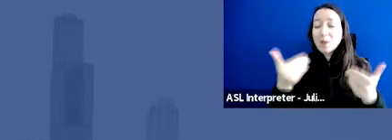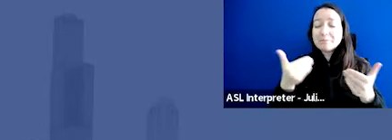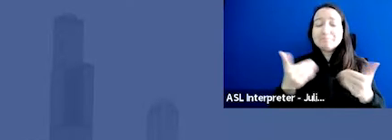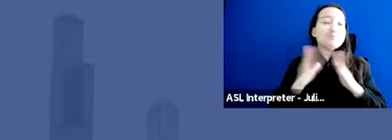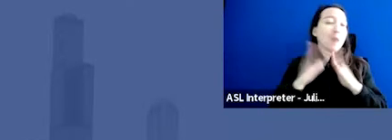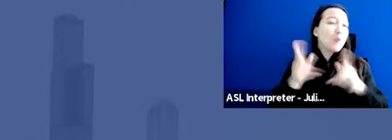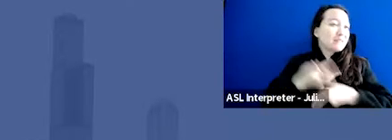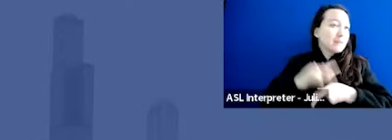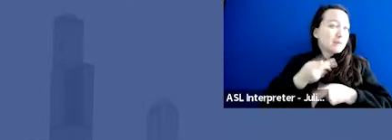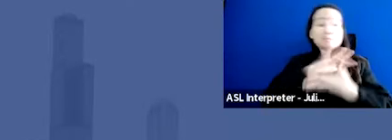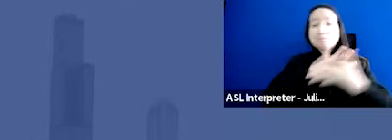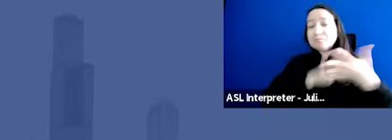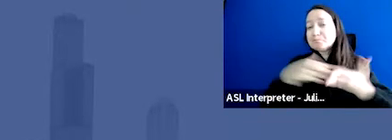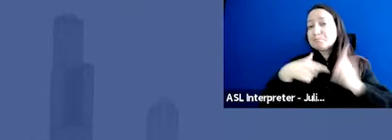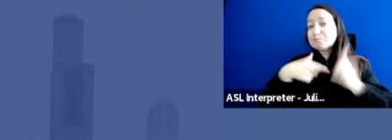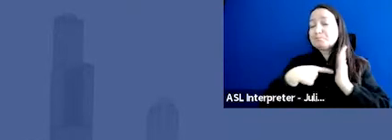housekeeping items first.